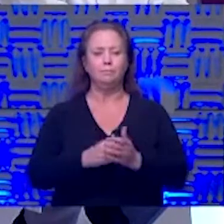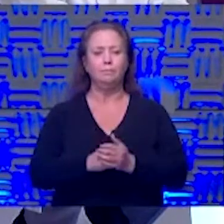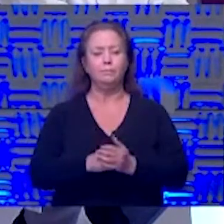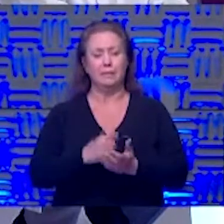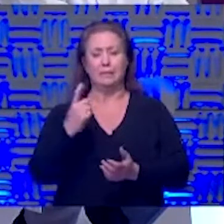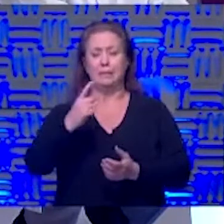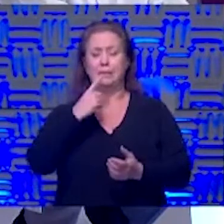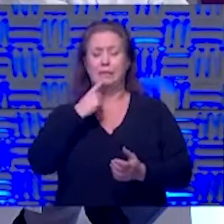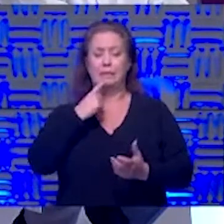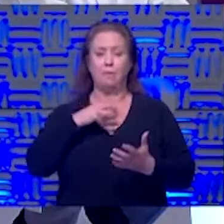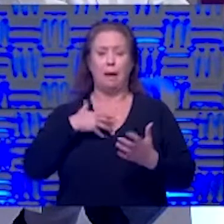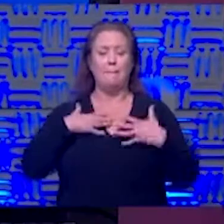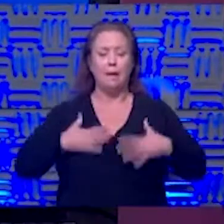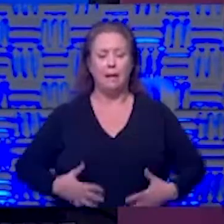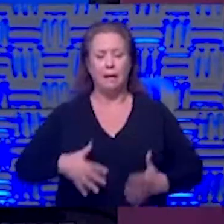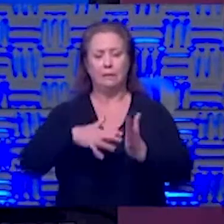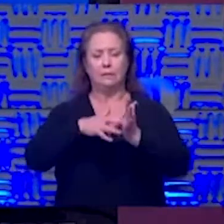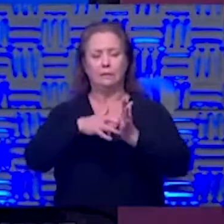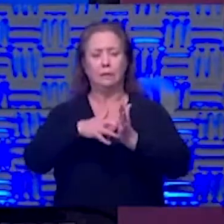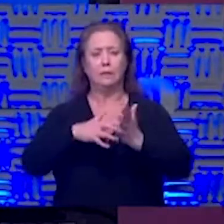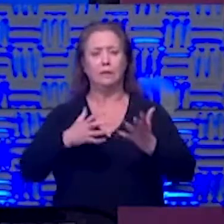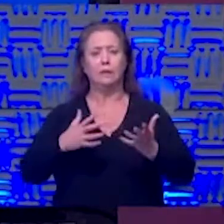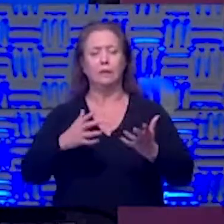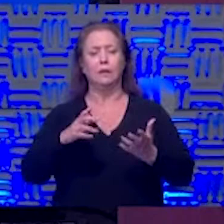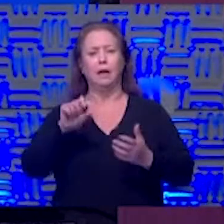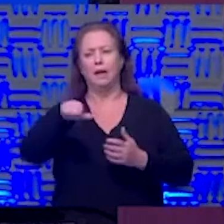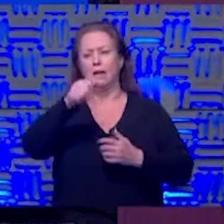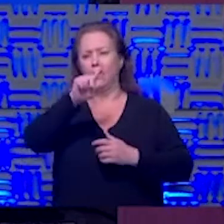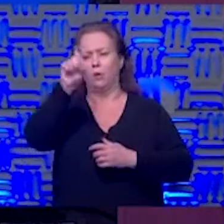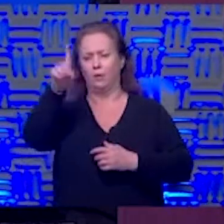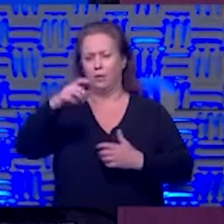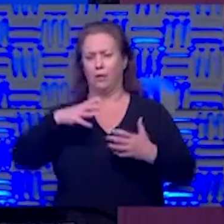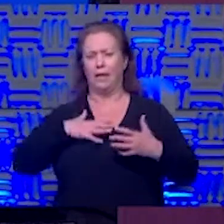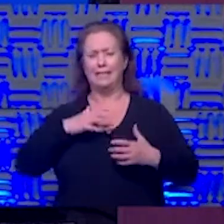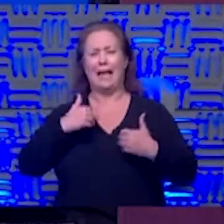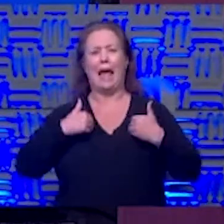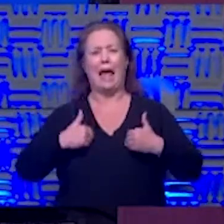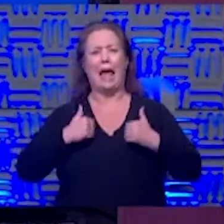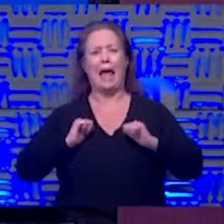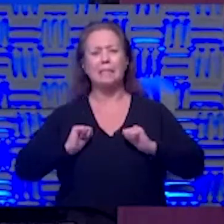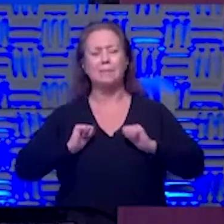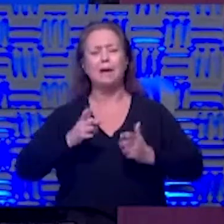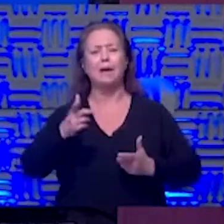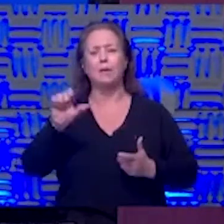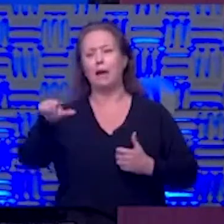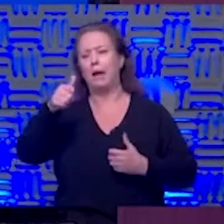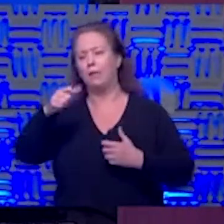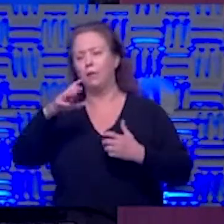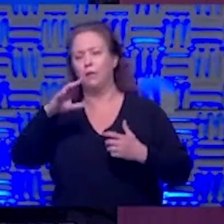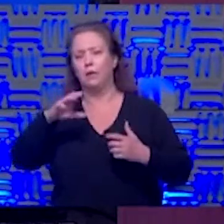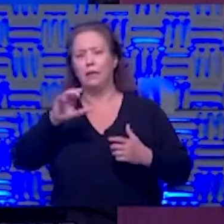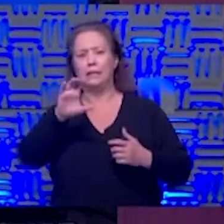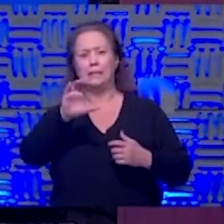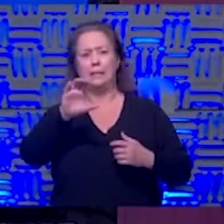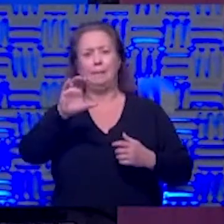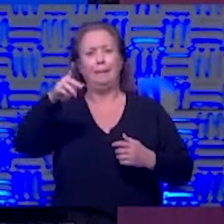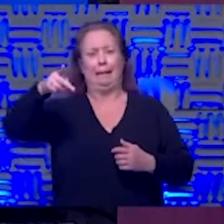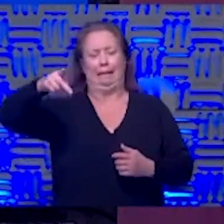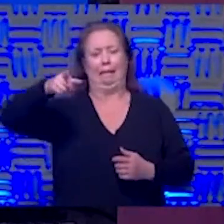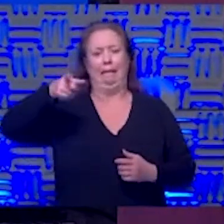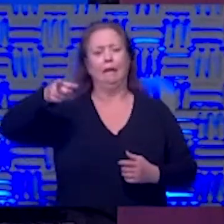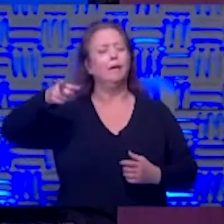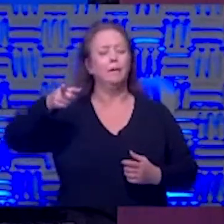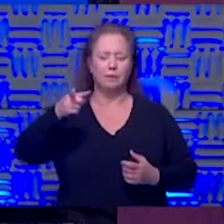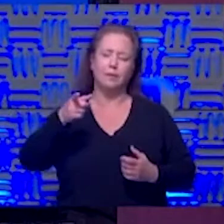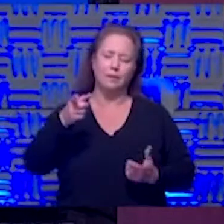somebody says i'm immunocompromised or another question that came in was about i have my child has asthma or my other child has cerebral palsy there's just